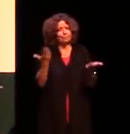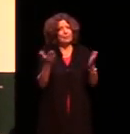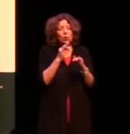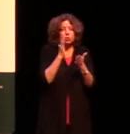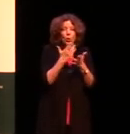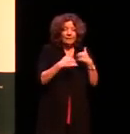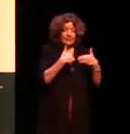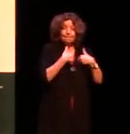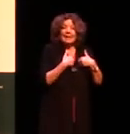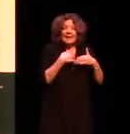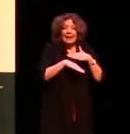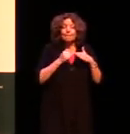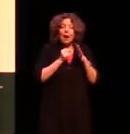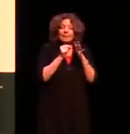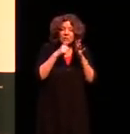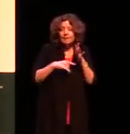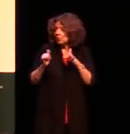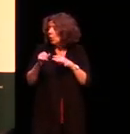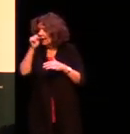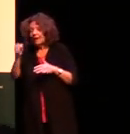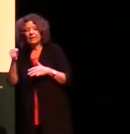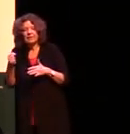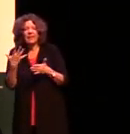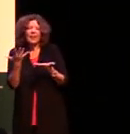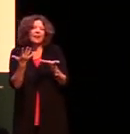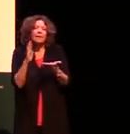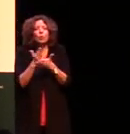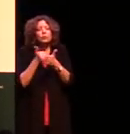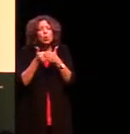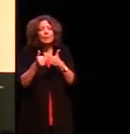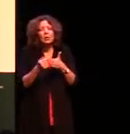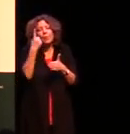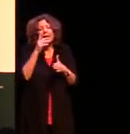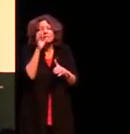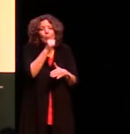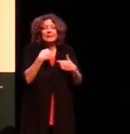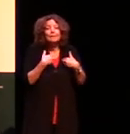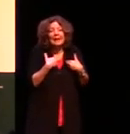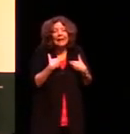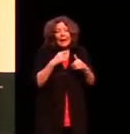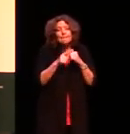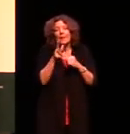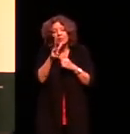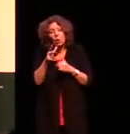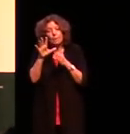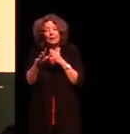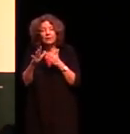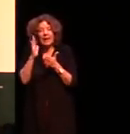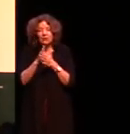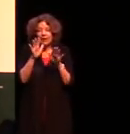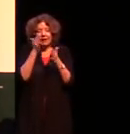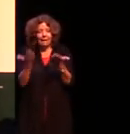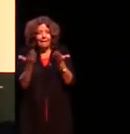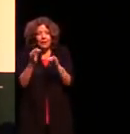which one it is of course in normal context like this you would assume it's me but the joke comes from the fact that there is an